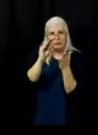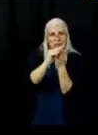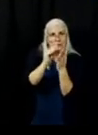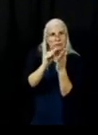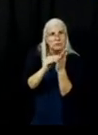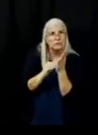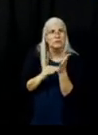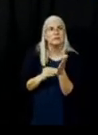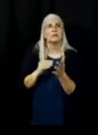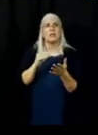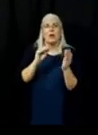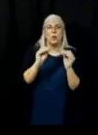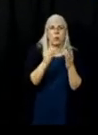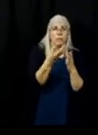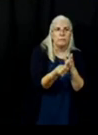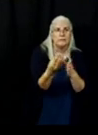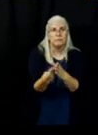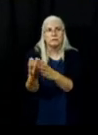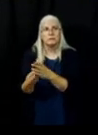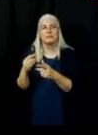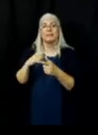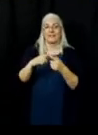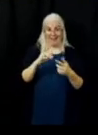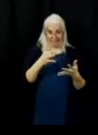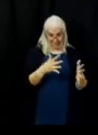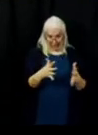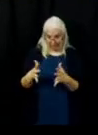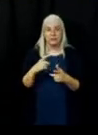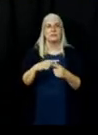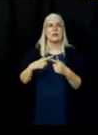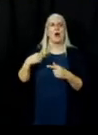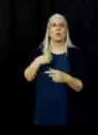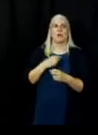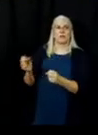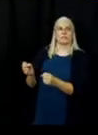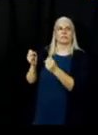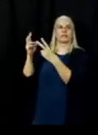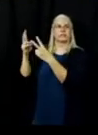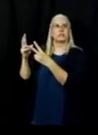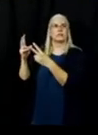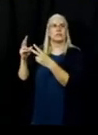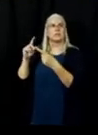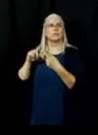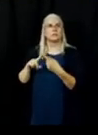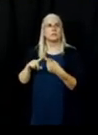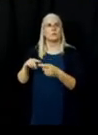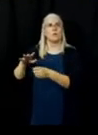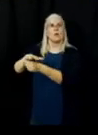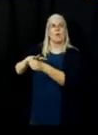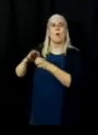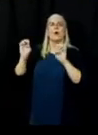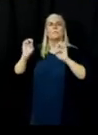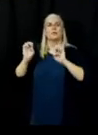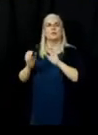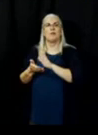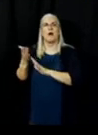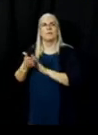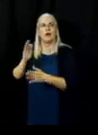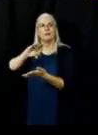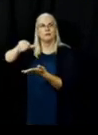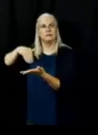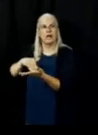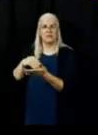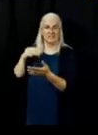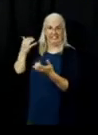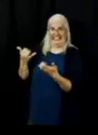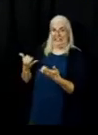then gets pushed to the local EOC through Plumas County. Sheriff Johns mentioned that